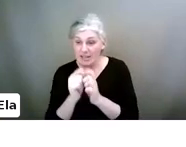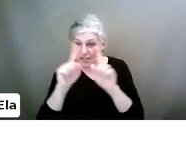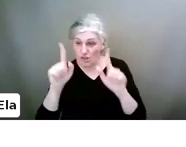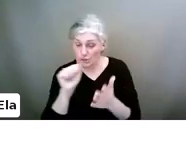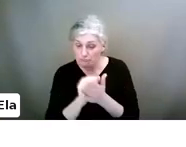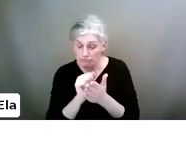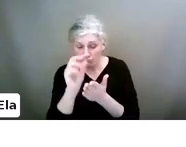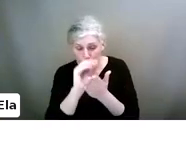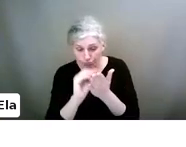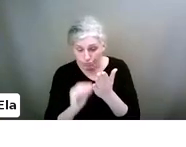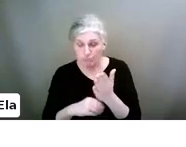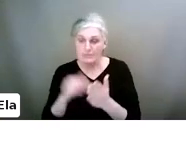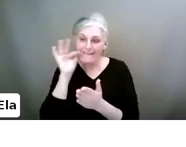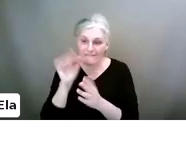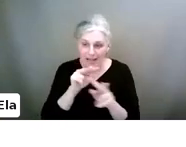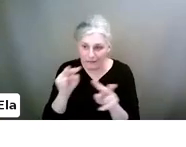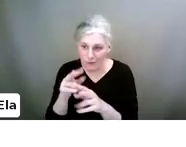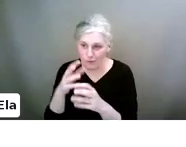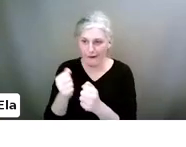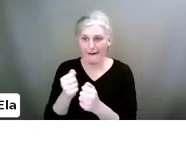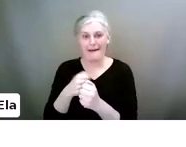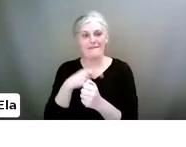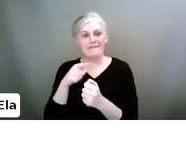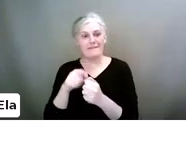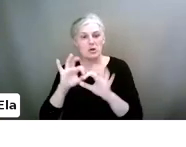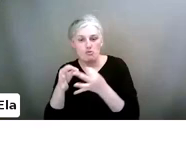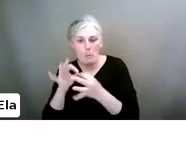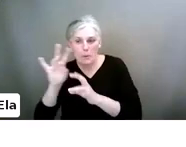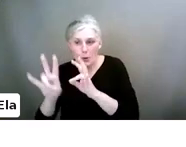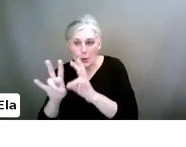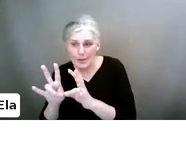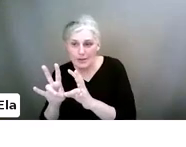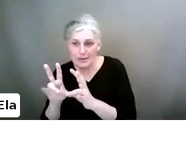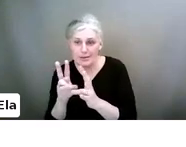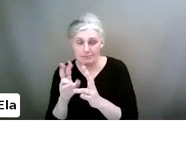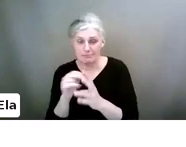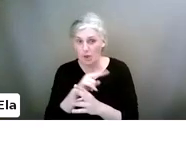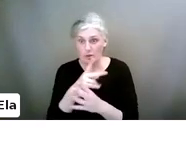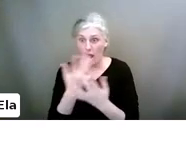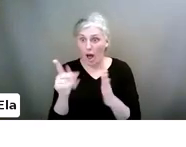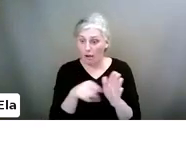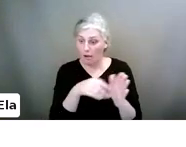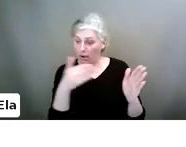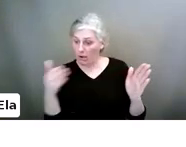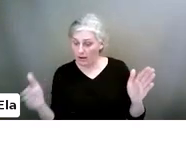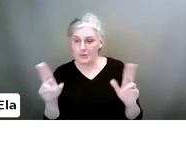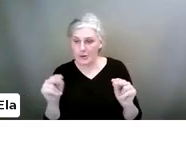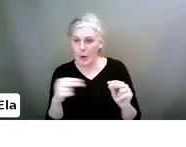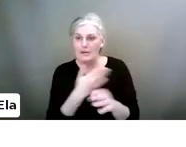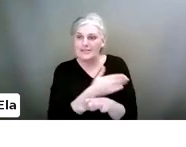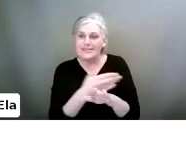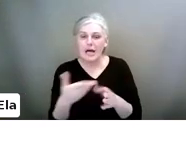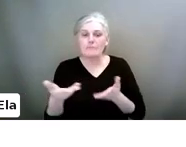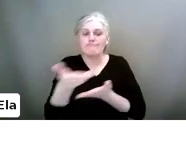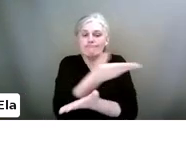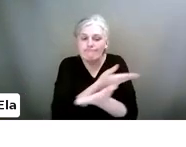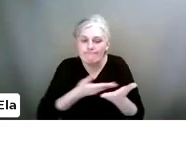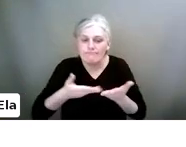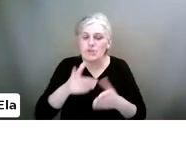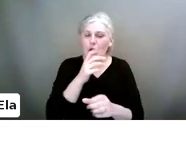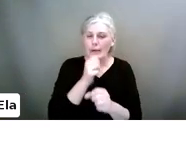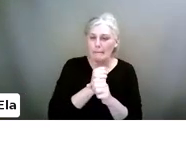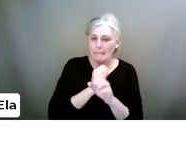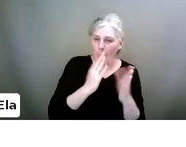a fun video and there's a Kahoot quiz. And it doesn't take long, but it opens up the conversation about being